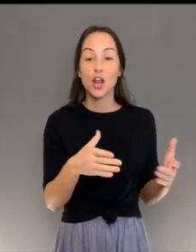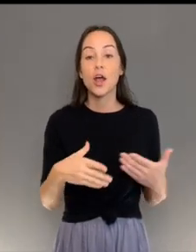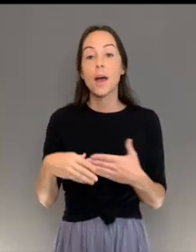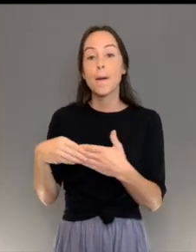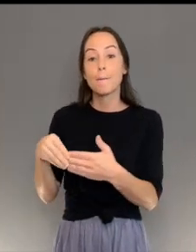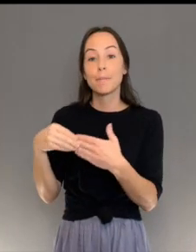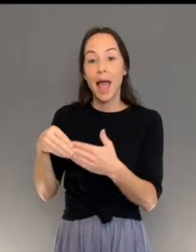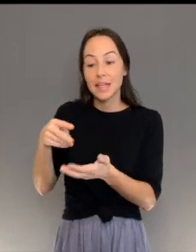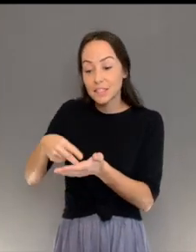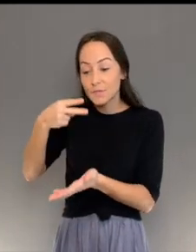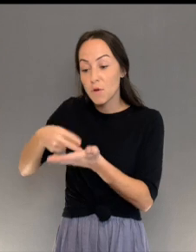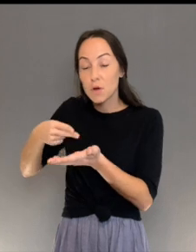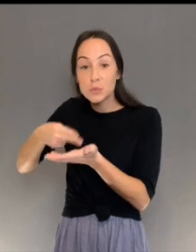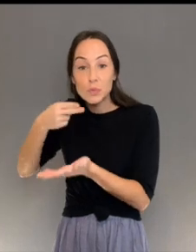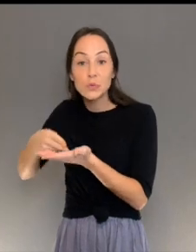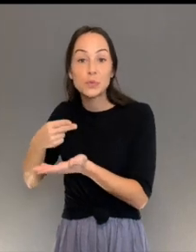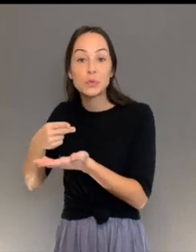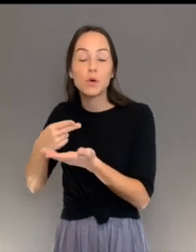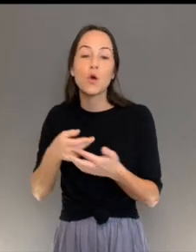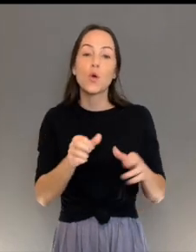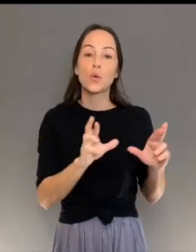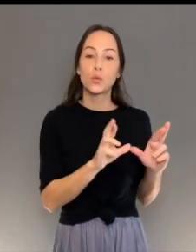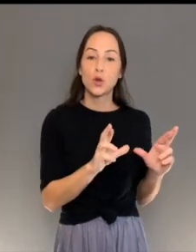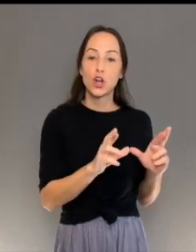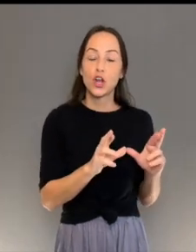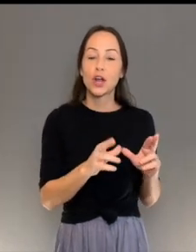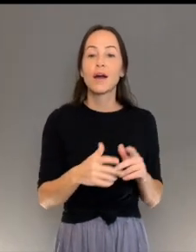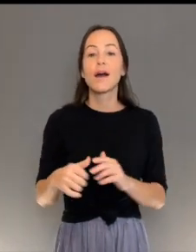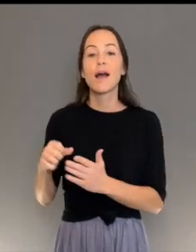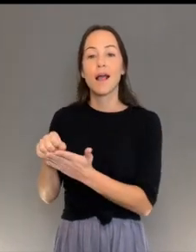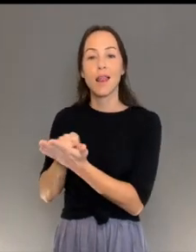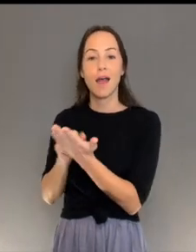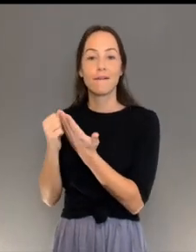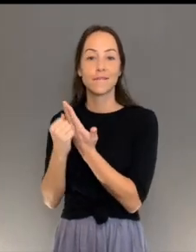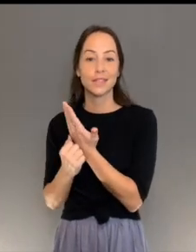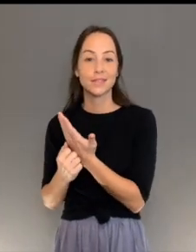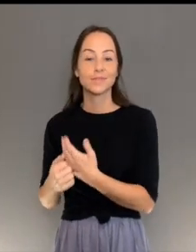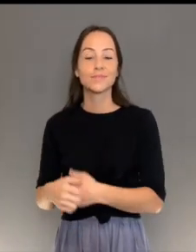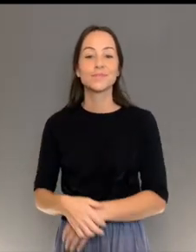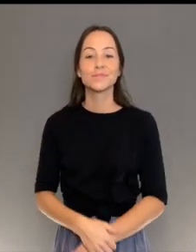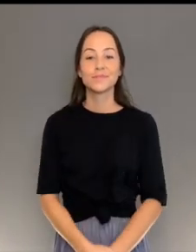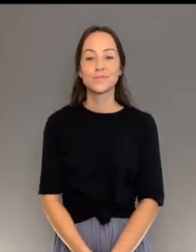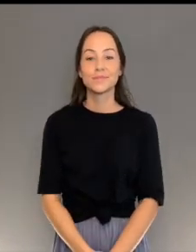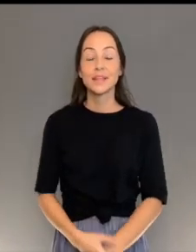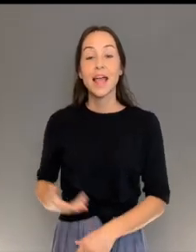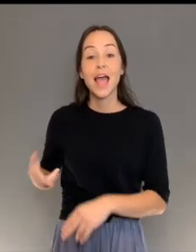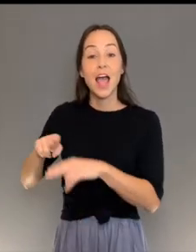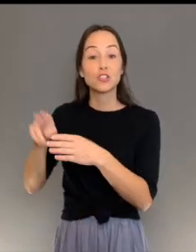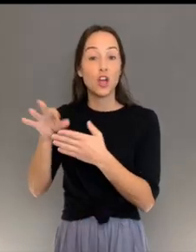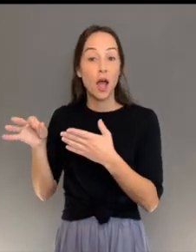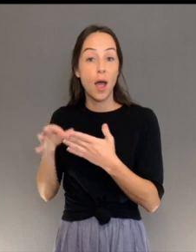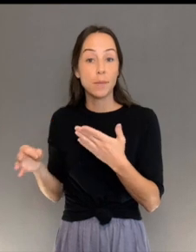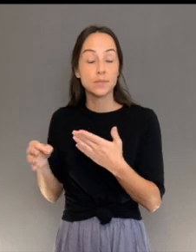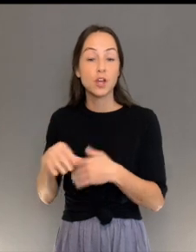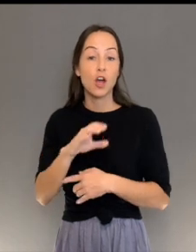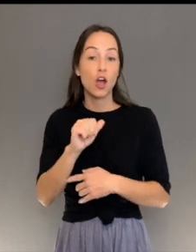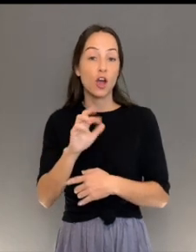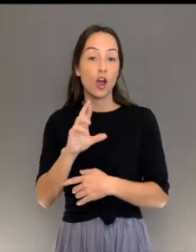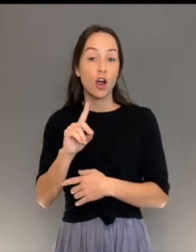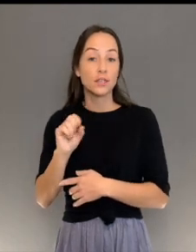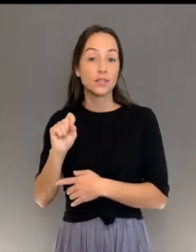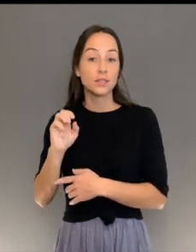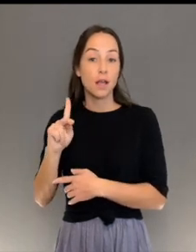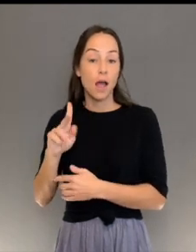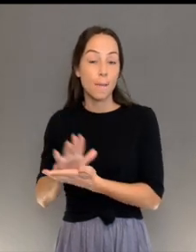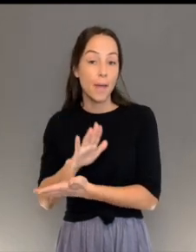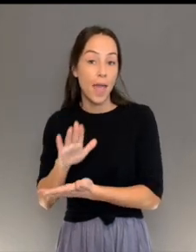gloves Optional materials Cardstock paper, liquid watercolor, hair pick, toothpick,